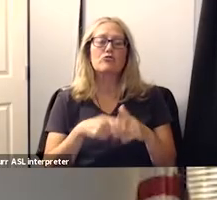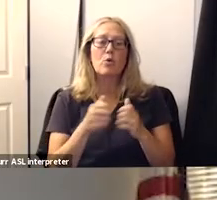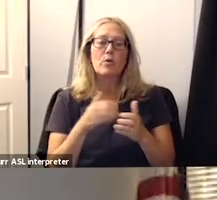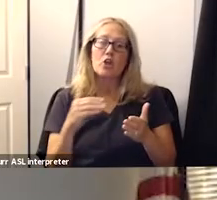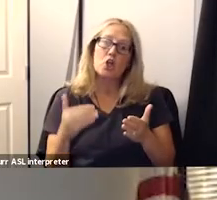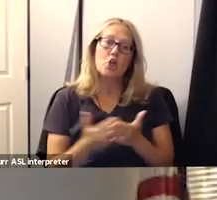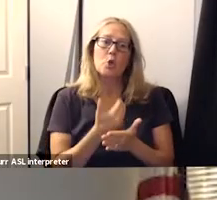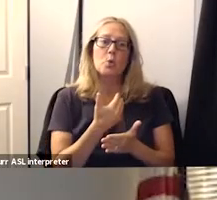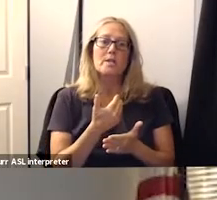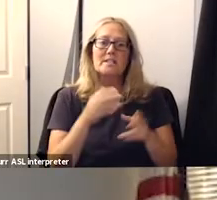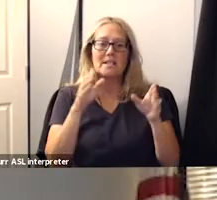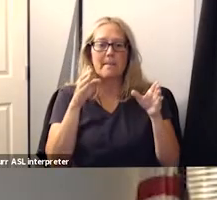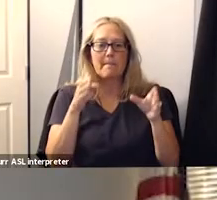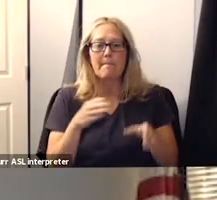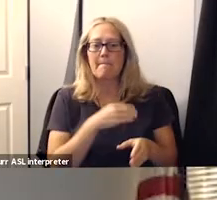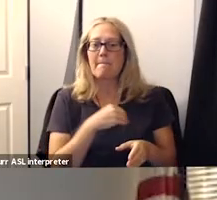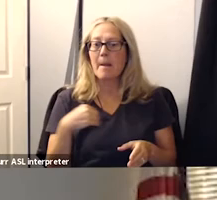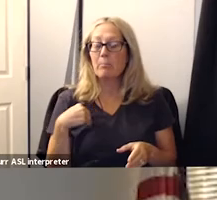member mr kelly